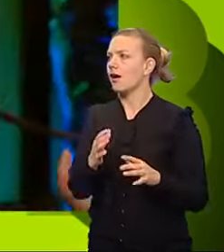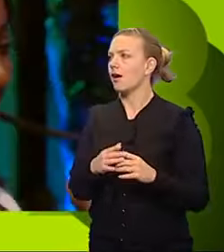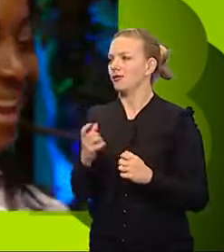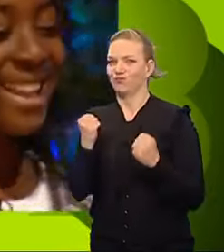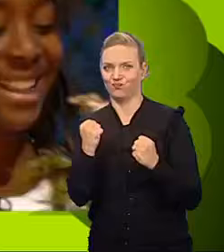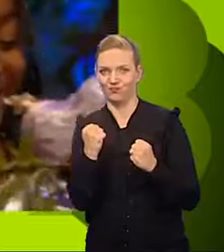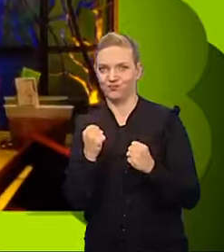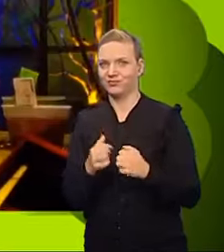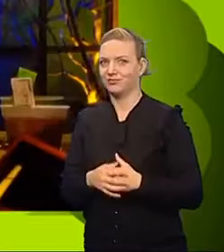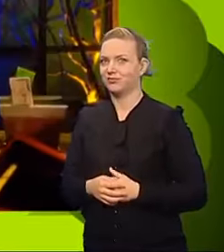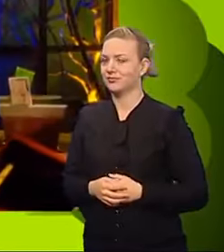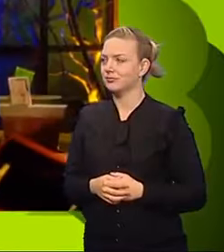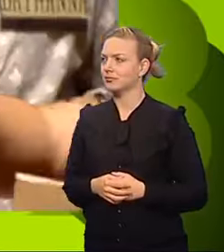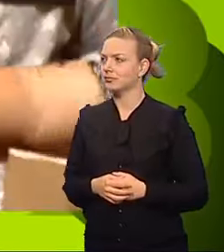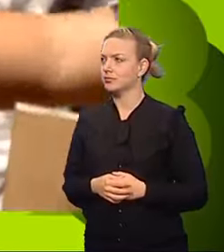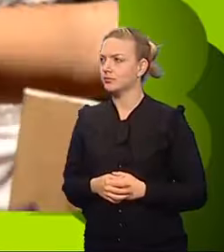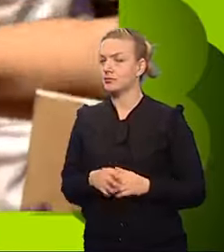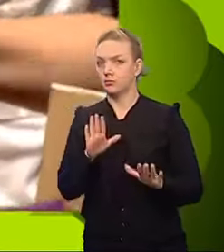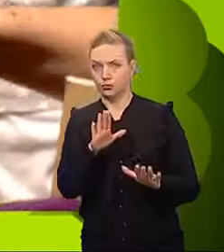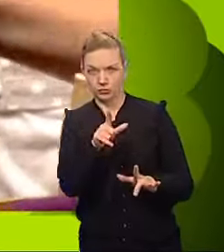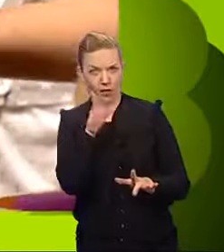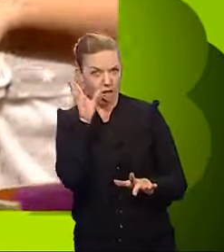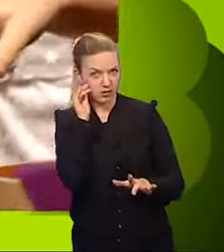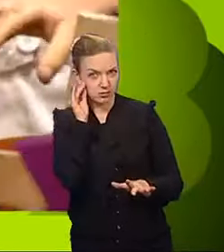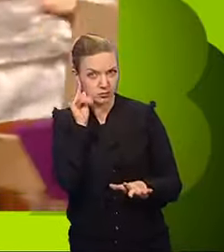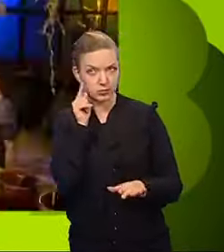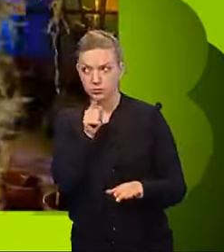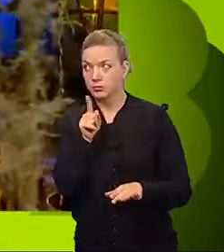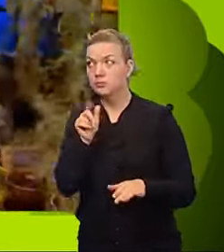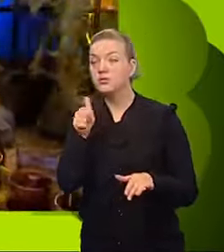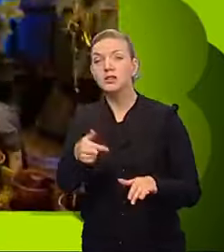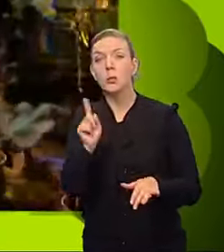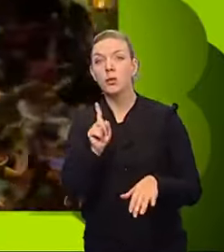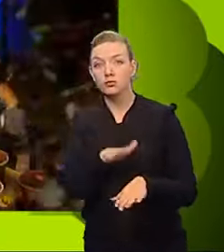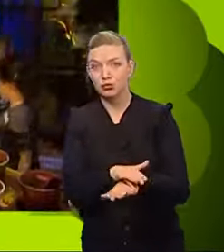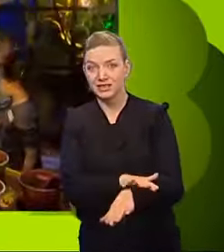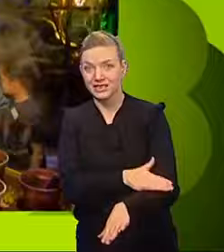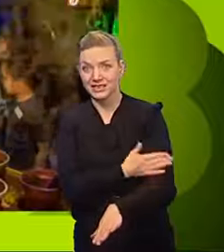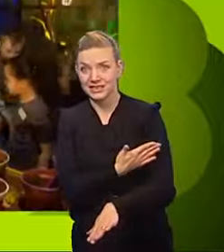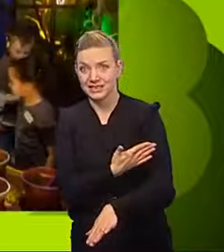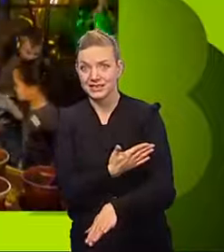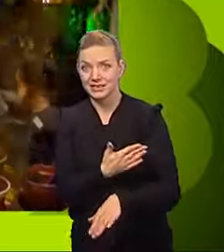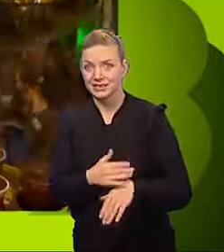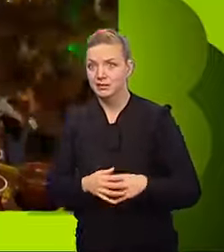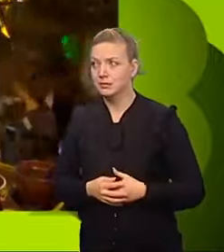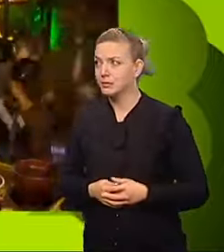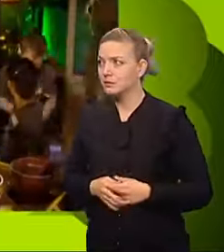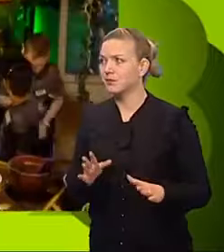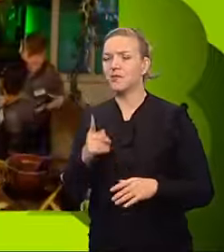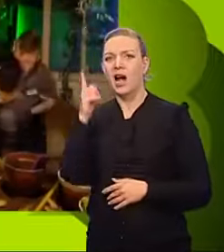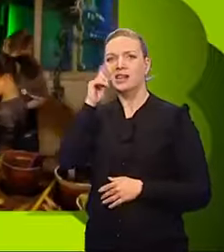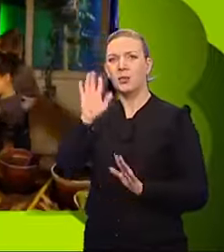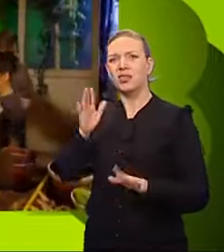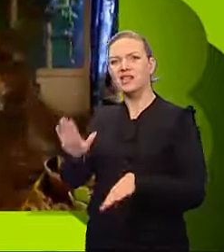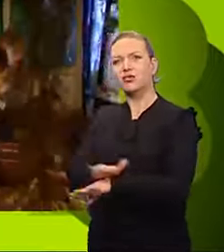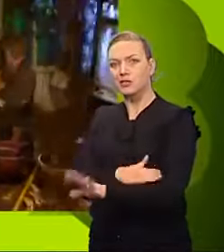Yay! Listen to me, Brianna. Green Fingers is in the green pot. No, I don't think we should go for green. Oh! Convince her!